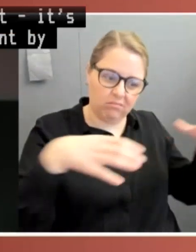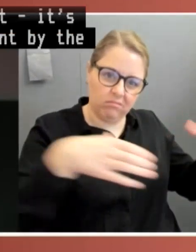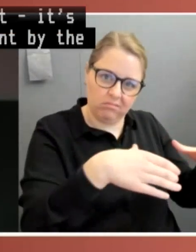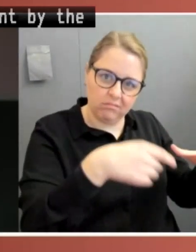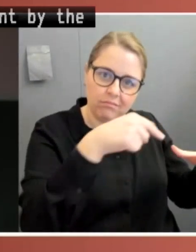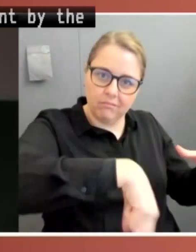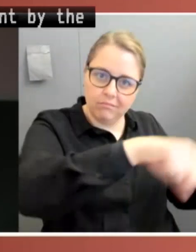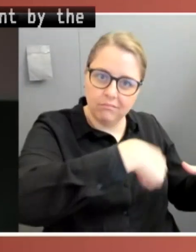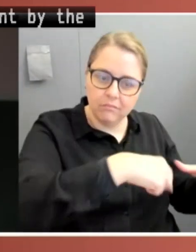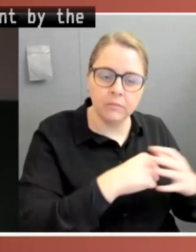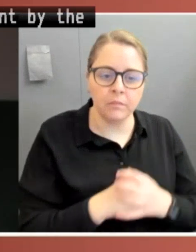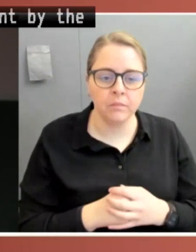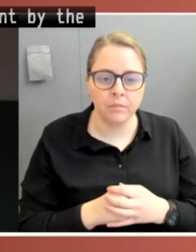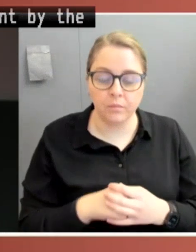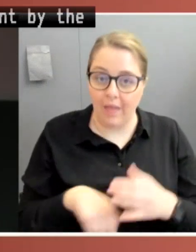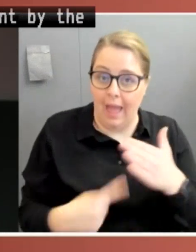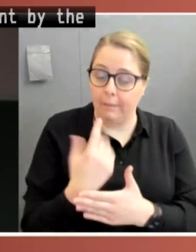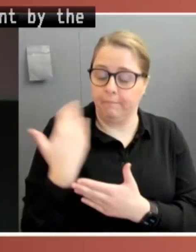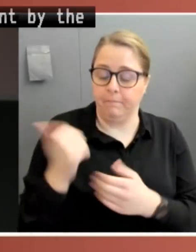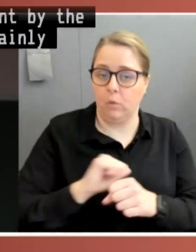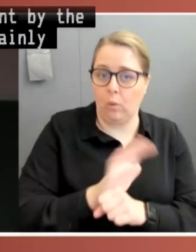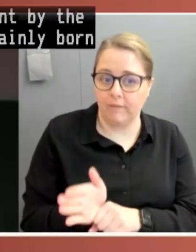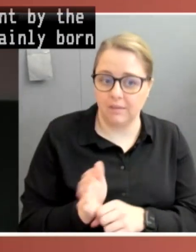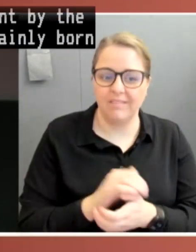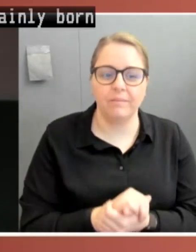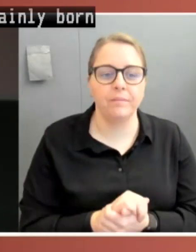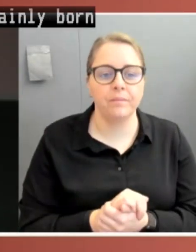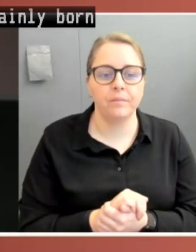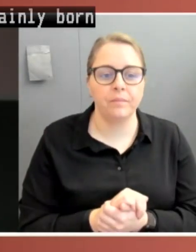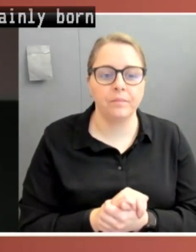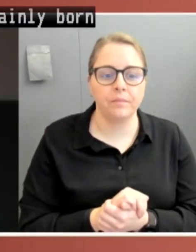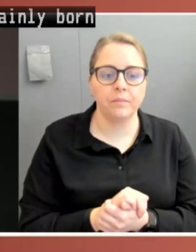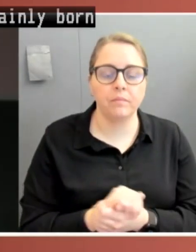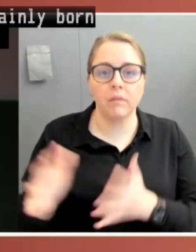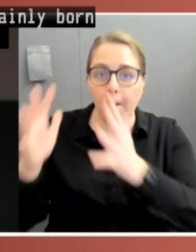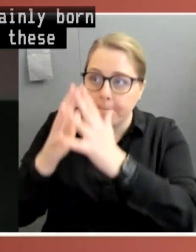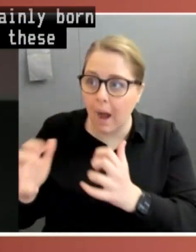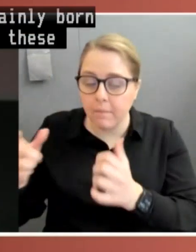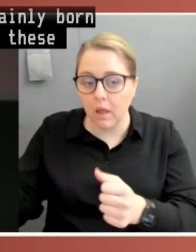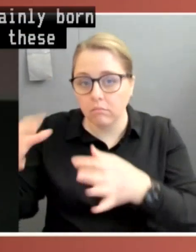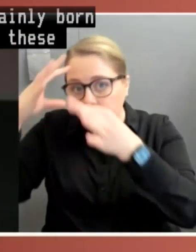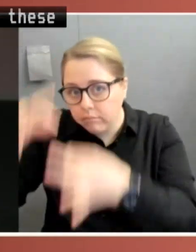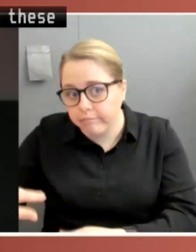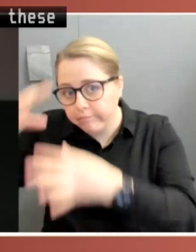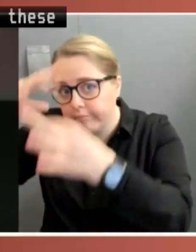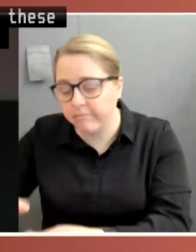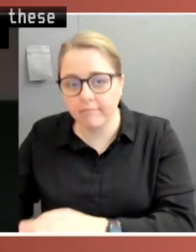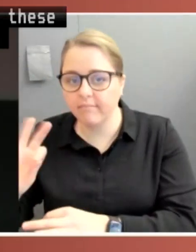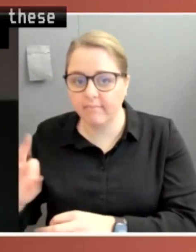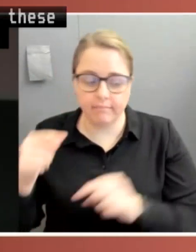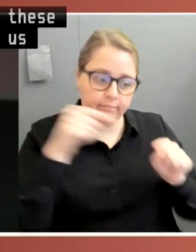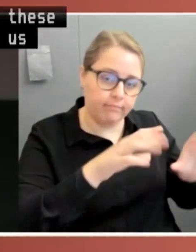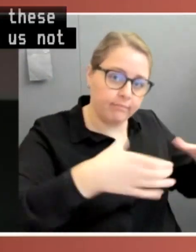where these measures were visited upon us, not by virtue of a deliberative process within parliament, but by executive, through delegated